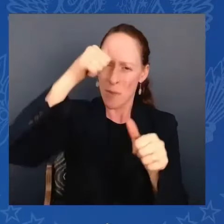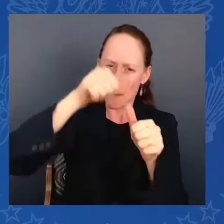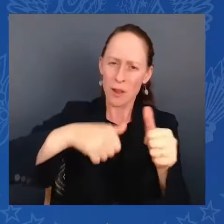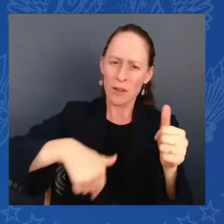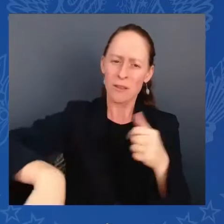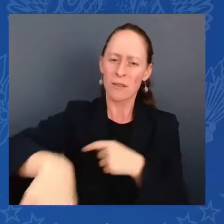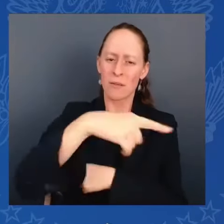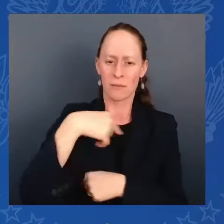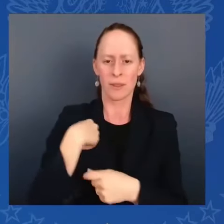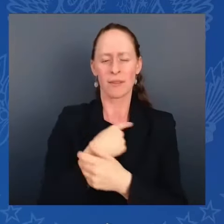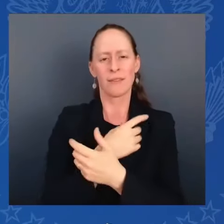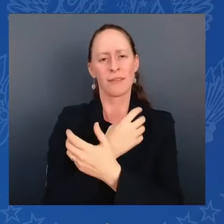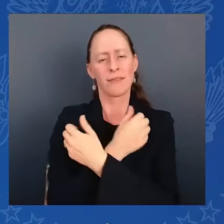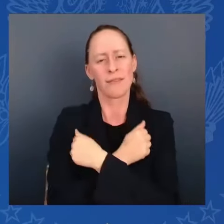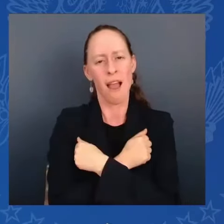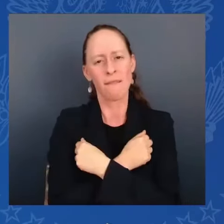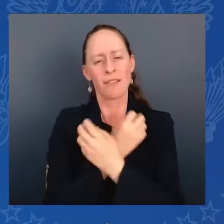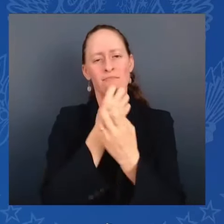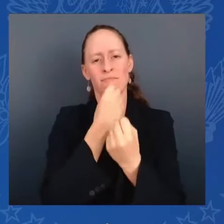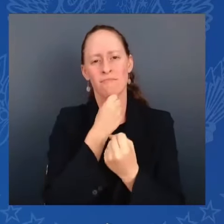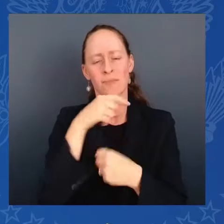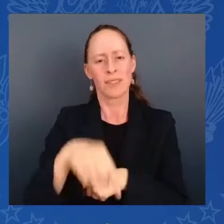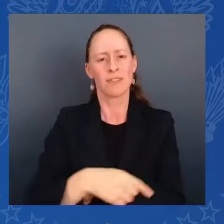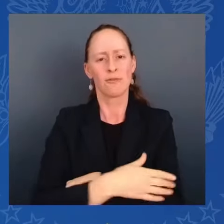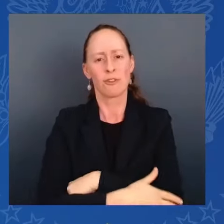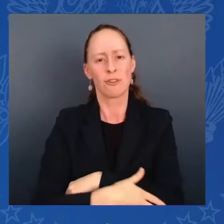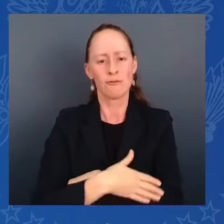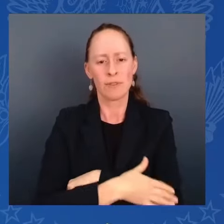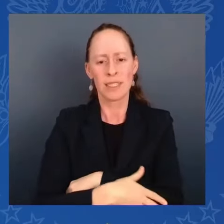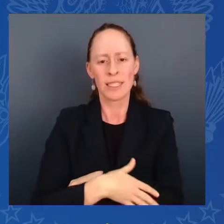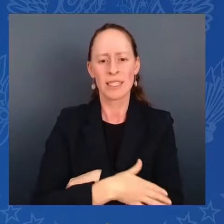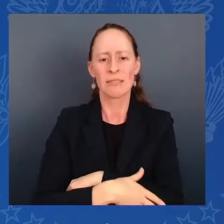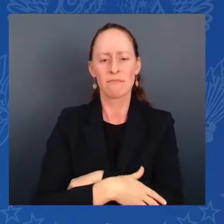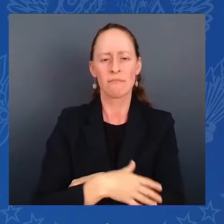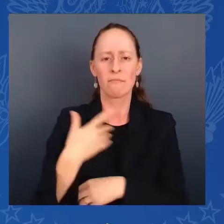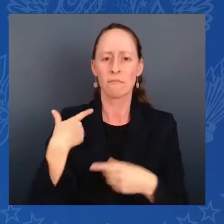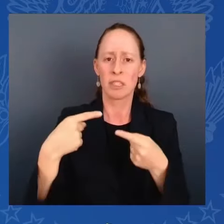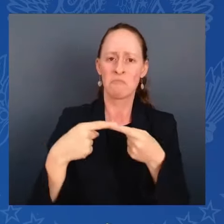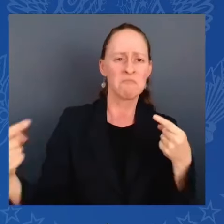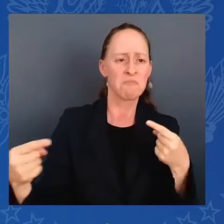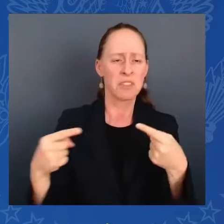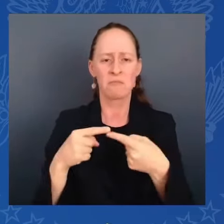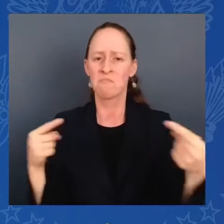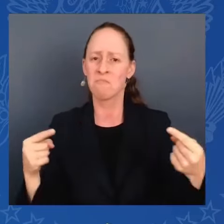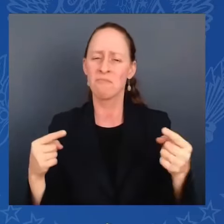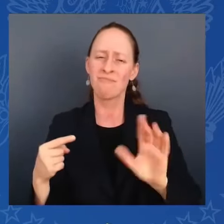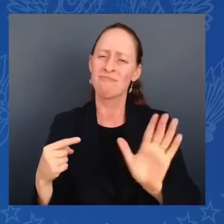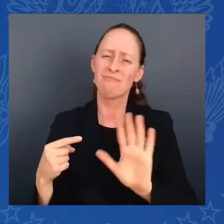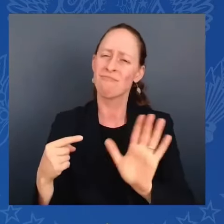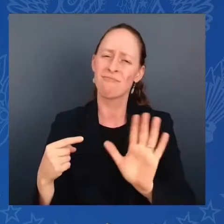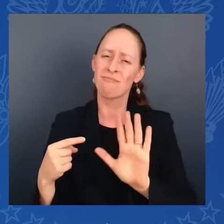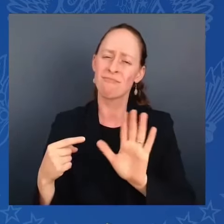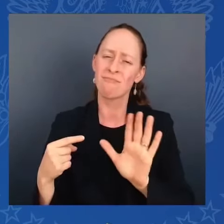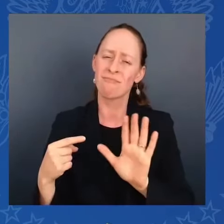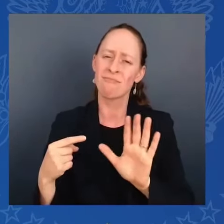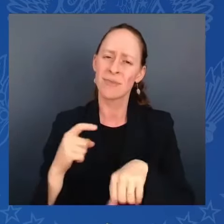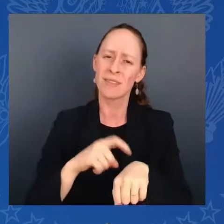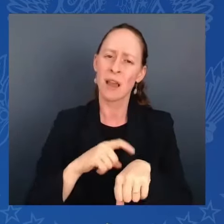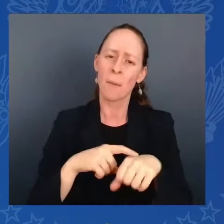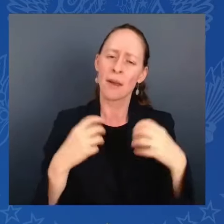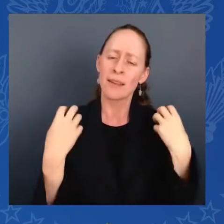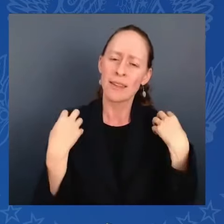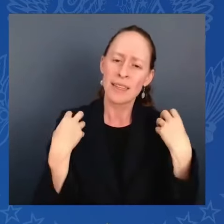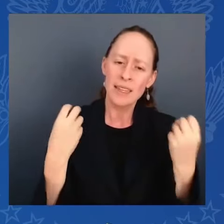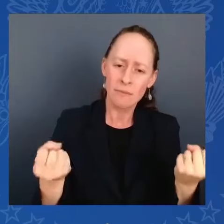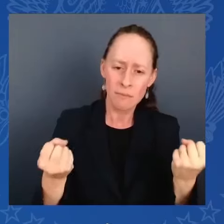divisions, shape the love we have into a desire to work together for a more perfect union. In moments